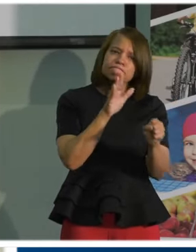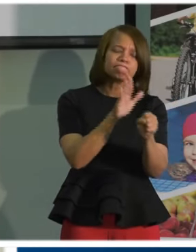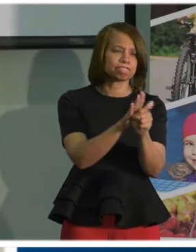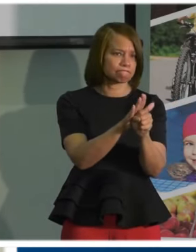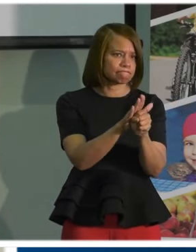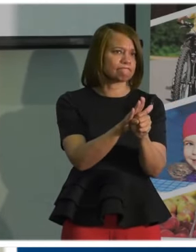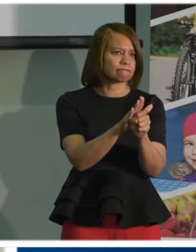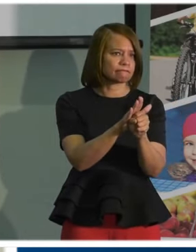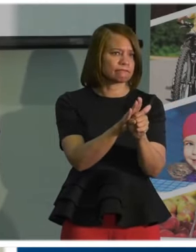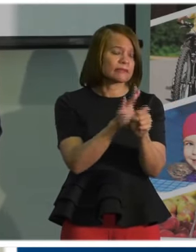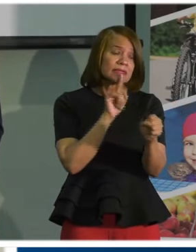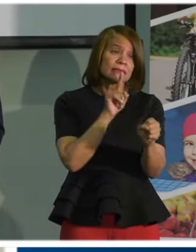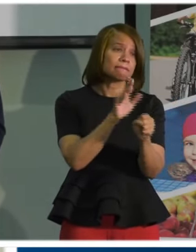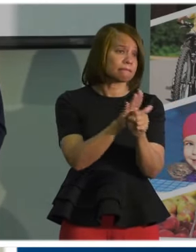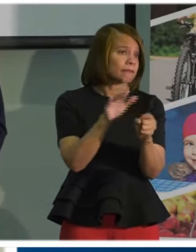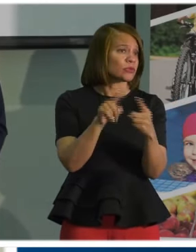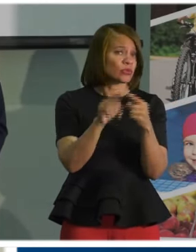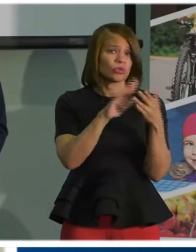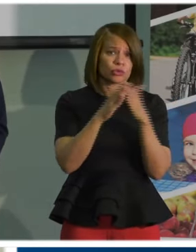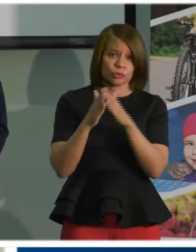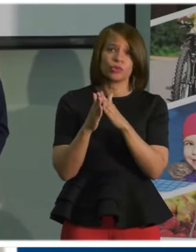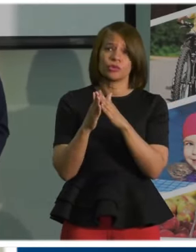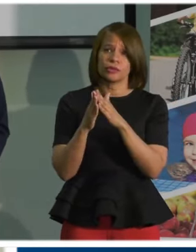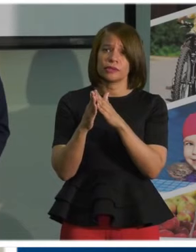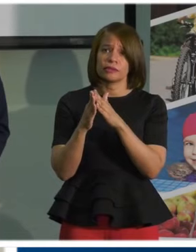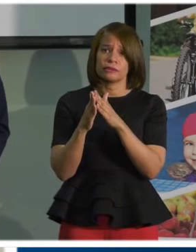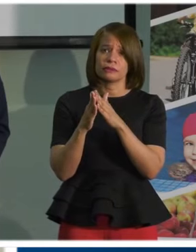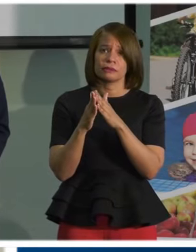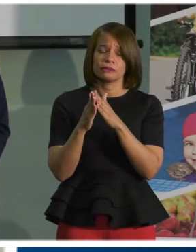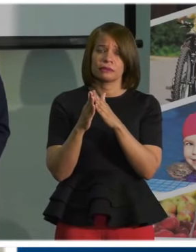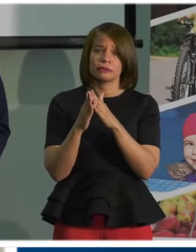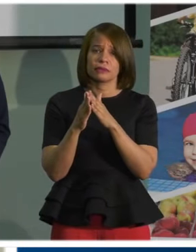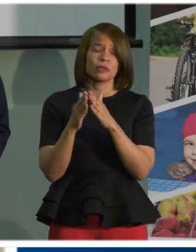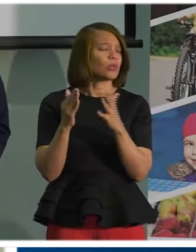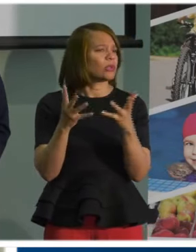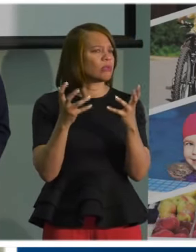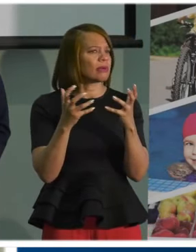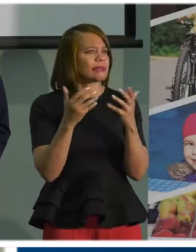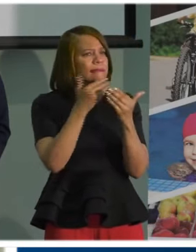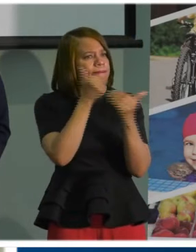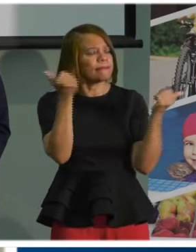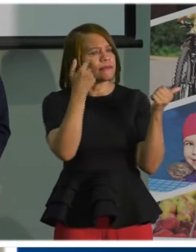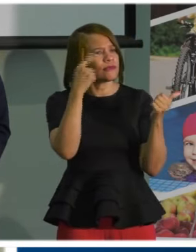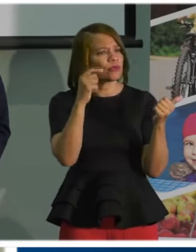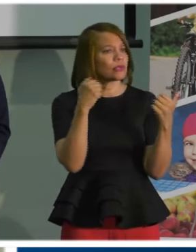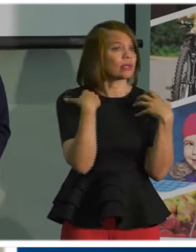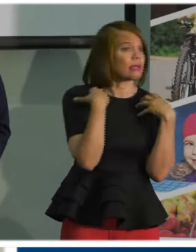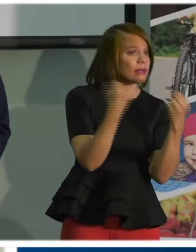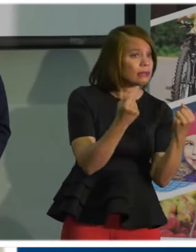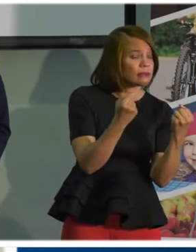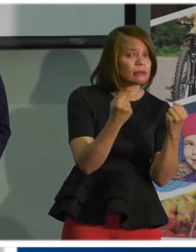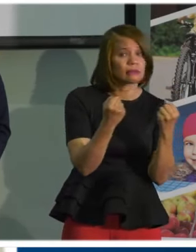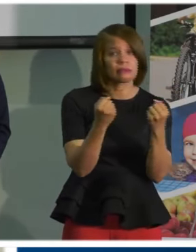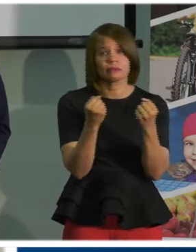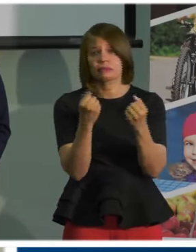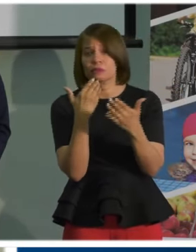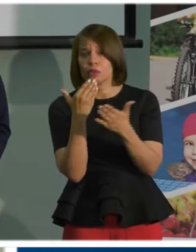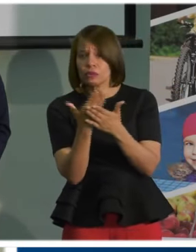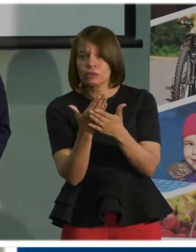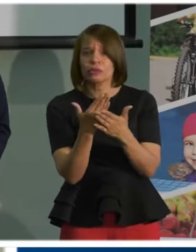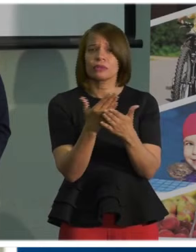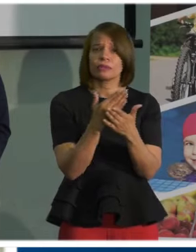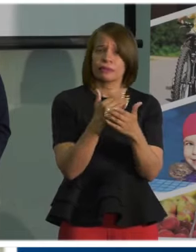this community, the greater good, health, well-being, and safety of our families